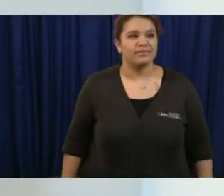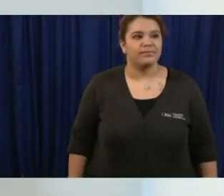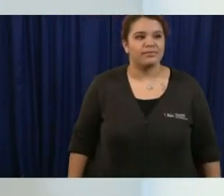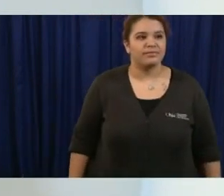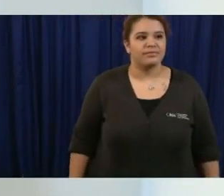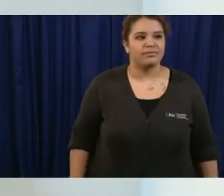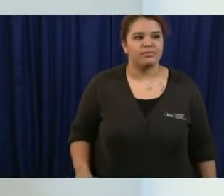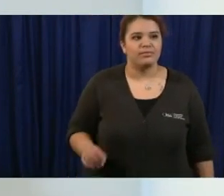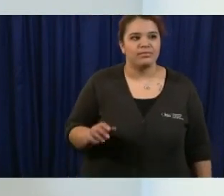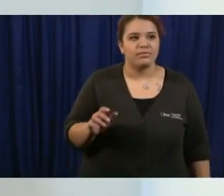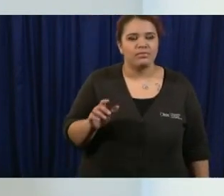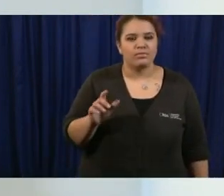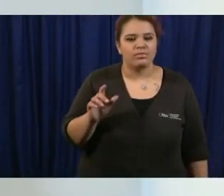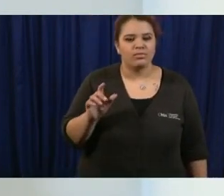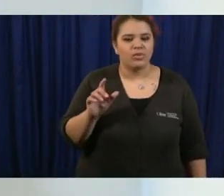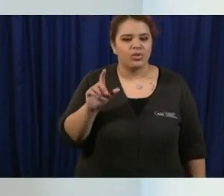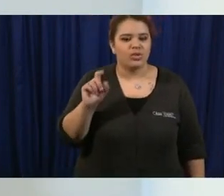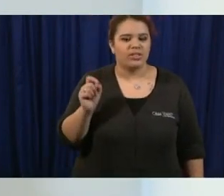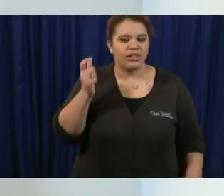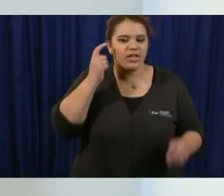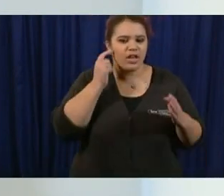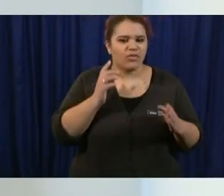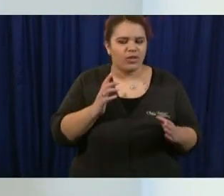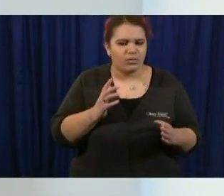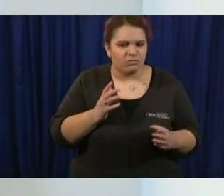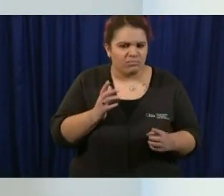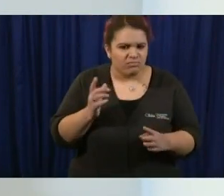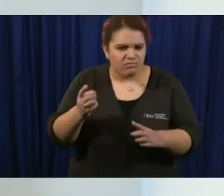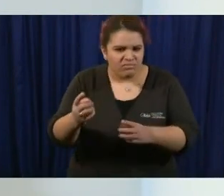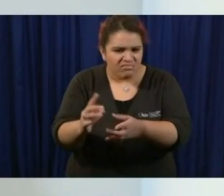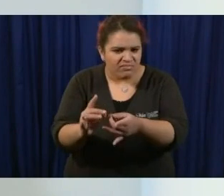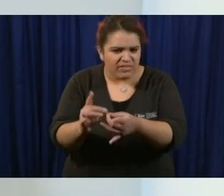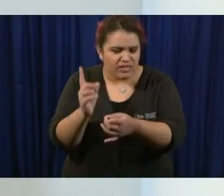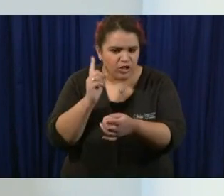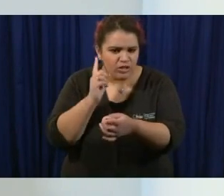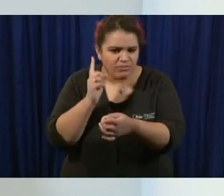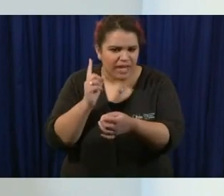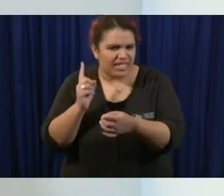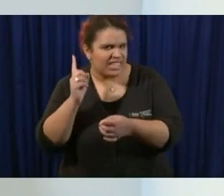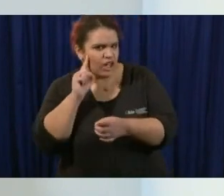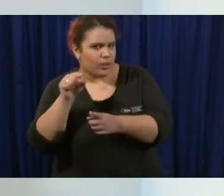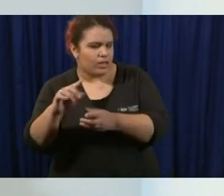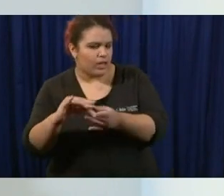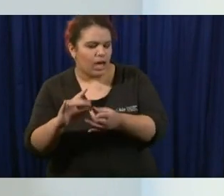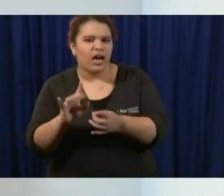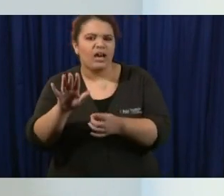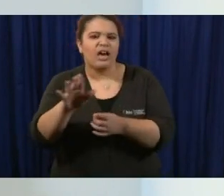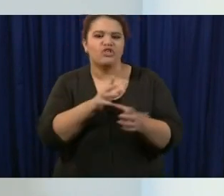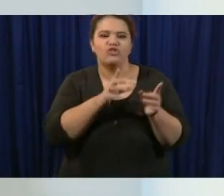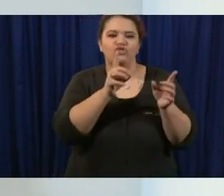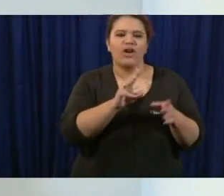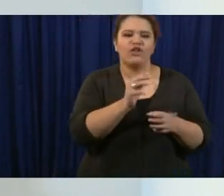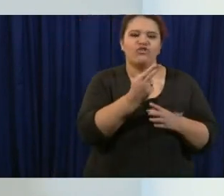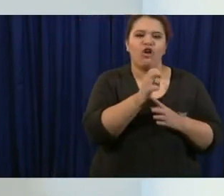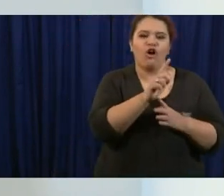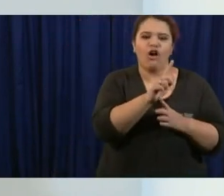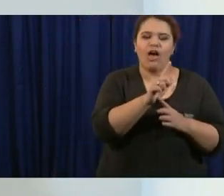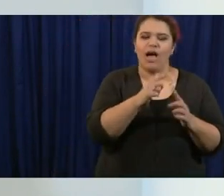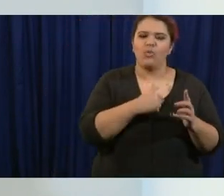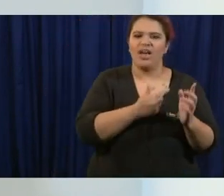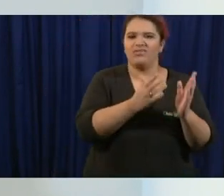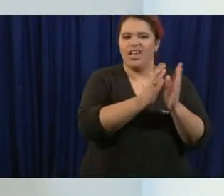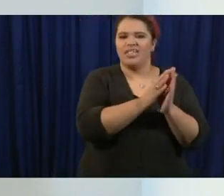uh we would i would have to get that information from director hall on the penalty weeks and so we'll get that we'll get that